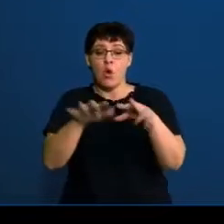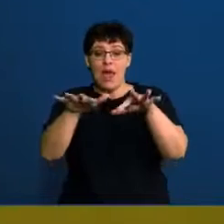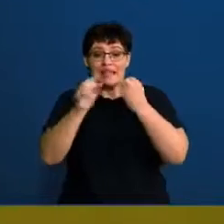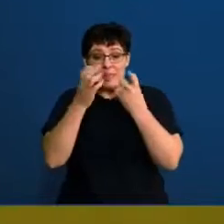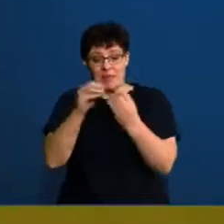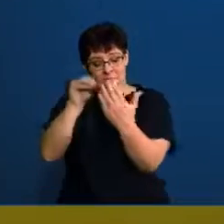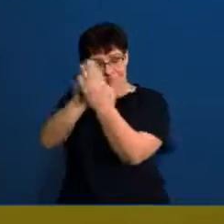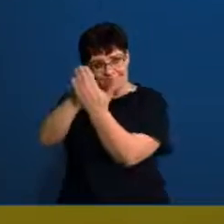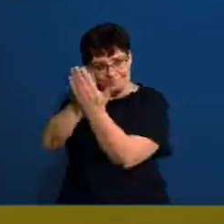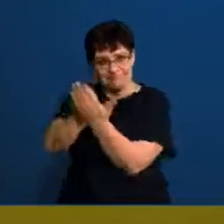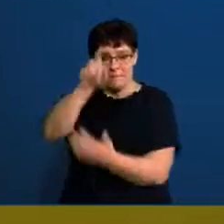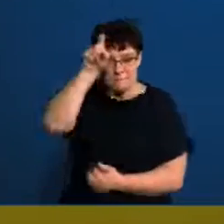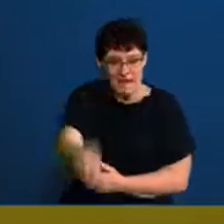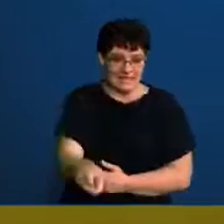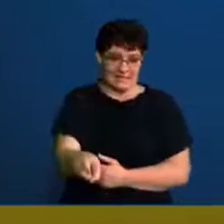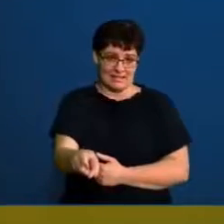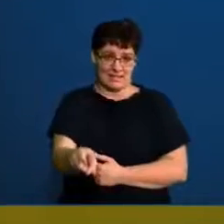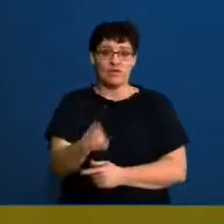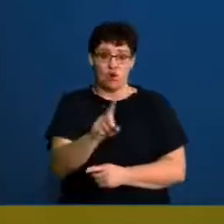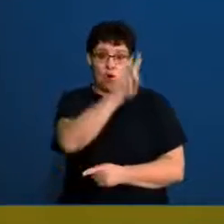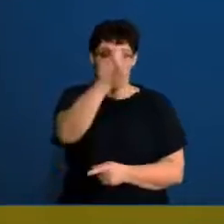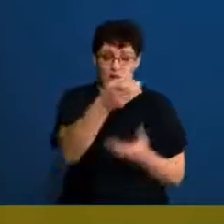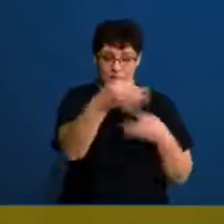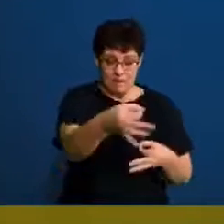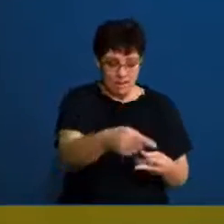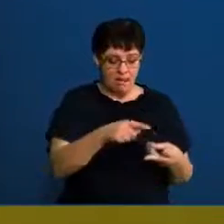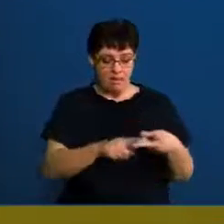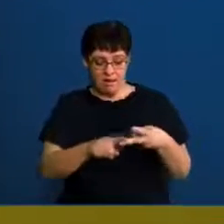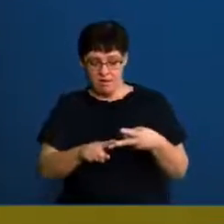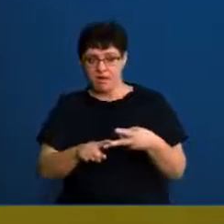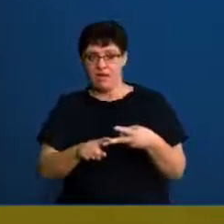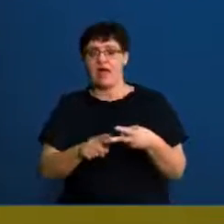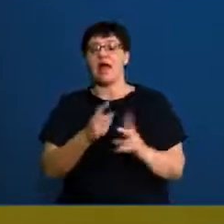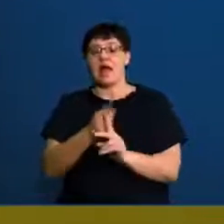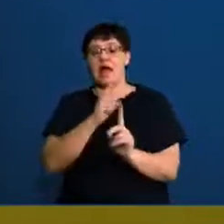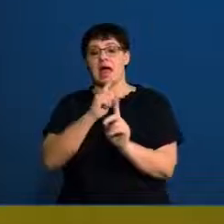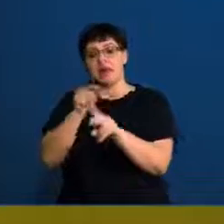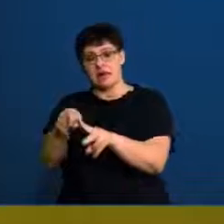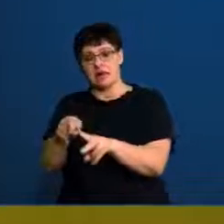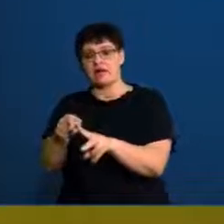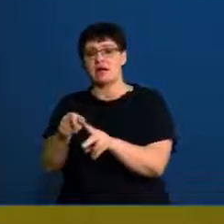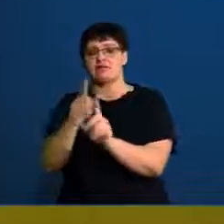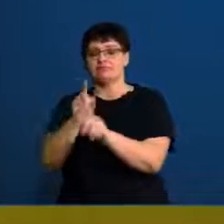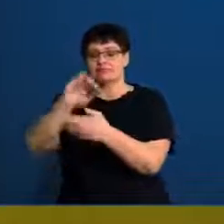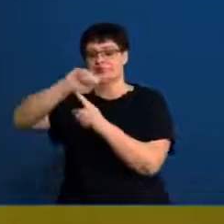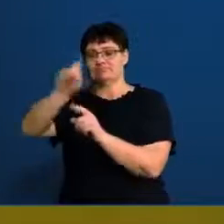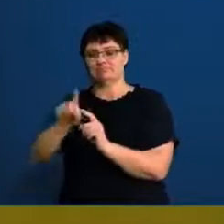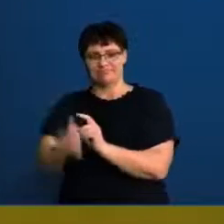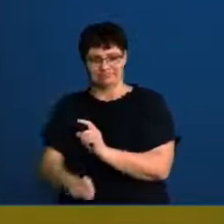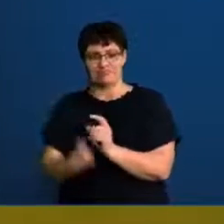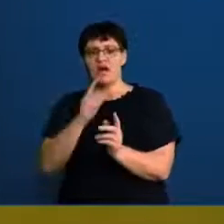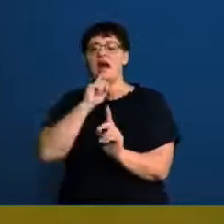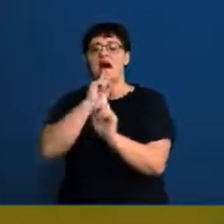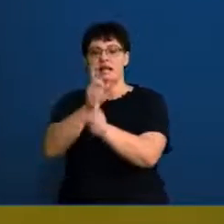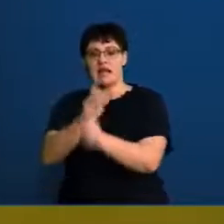paper. So you're going to hand in your question paper and you're going to have, I mean, sorry, your answer book and you're going to add in these answer